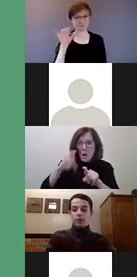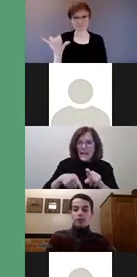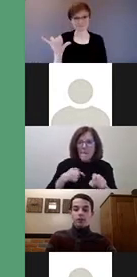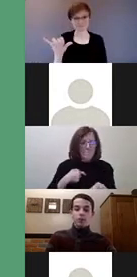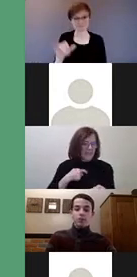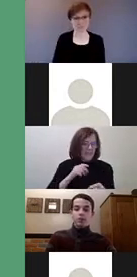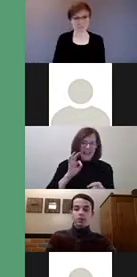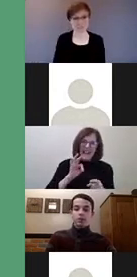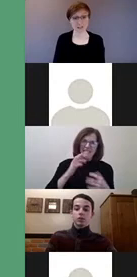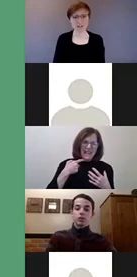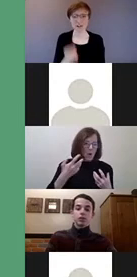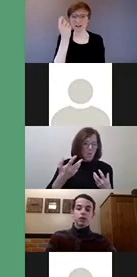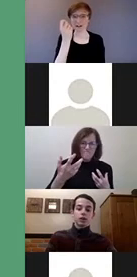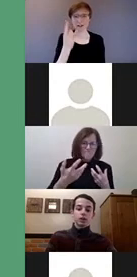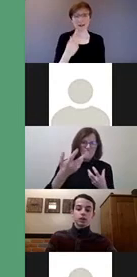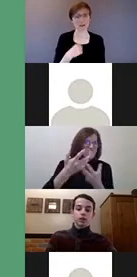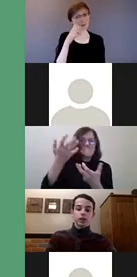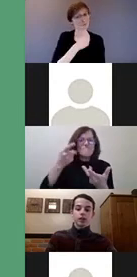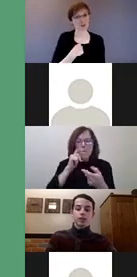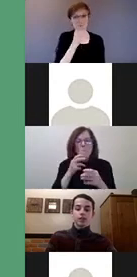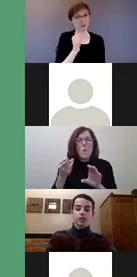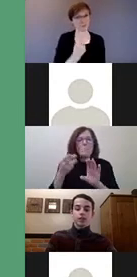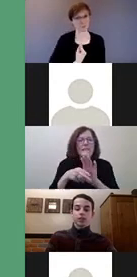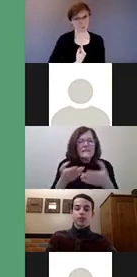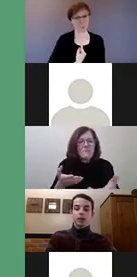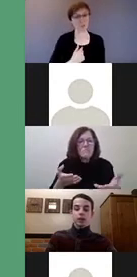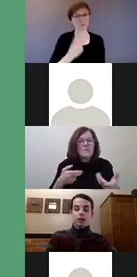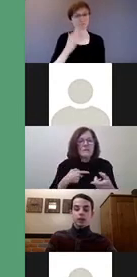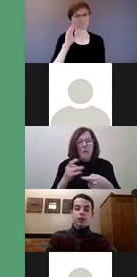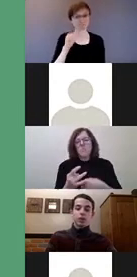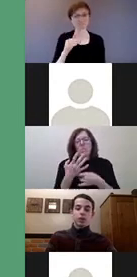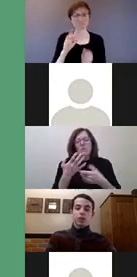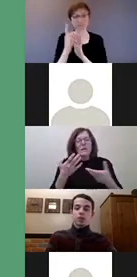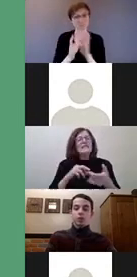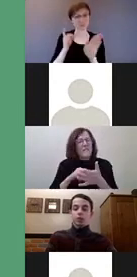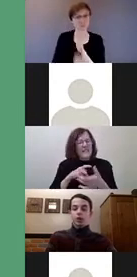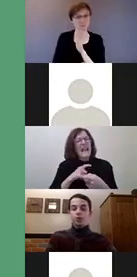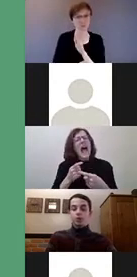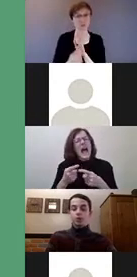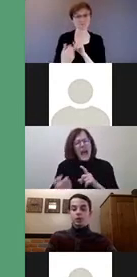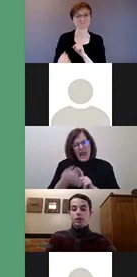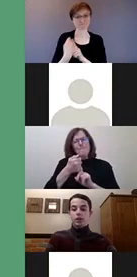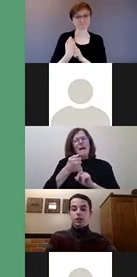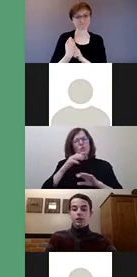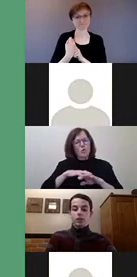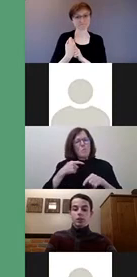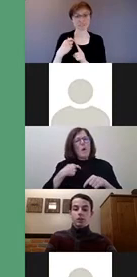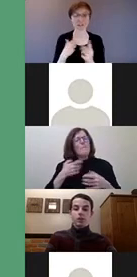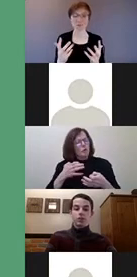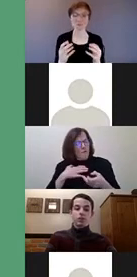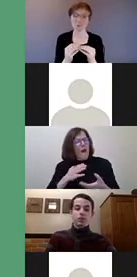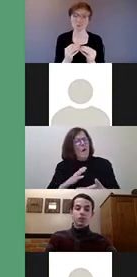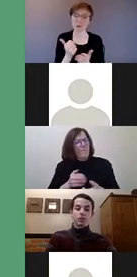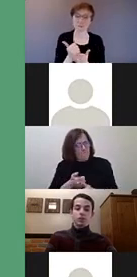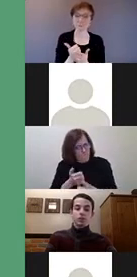I'm probably not the only one, but discrimination is another thing that has impacted me. And I want more help to understand and deal with